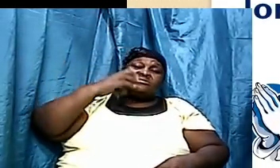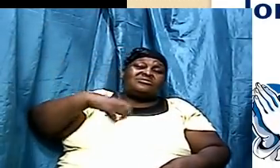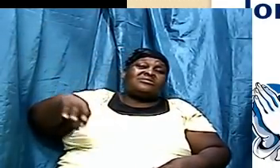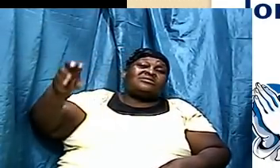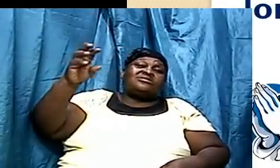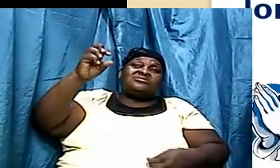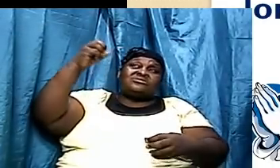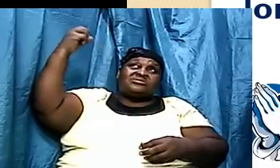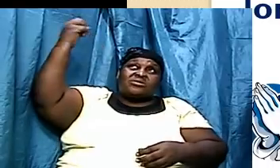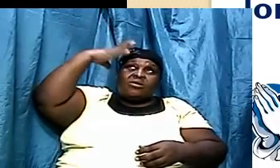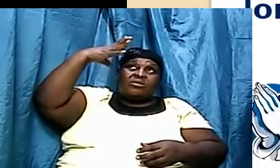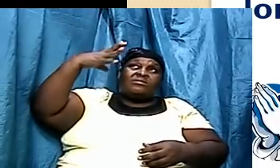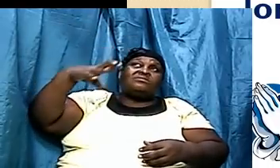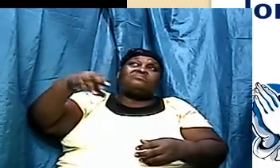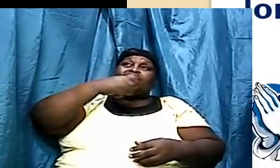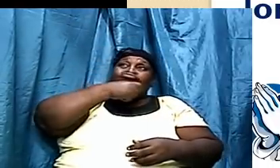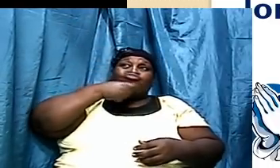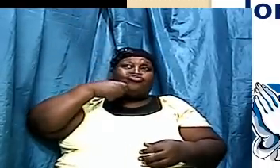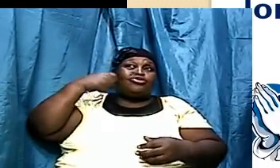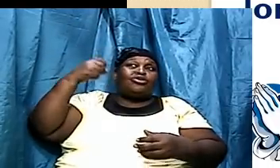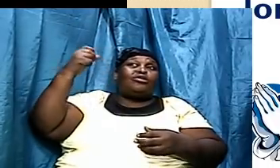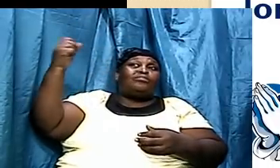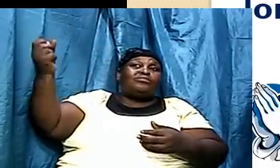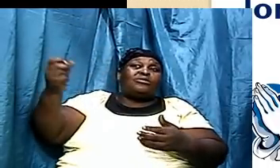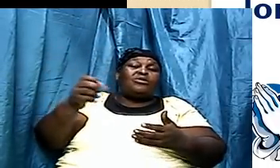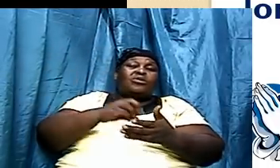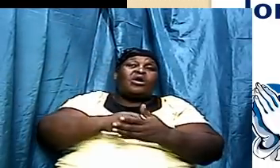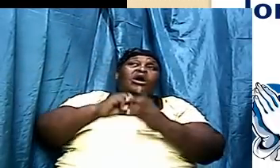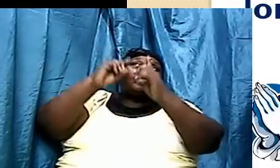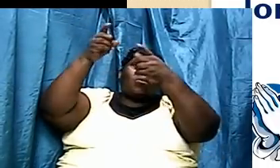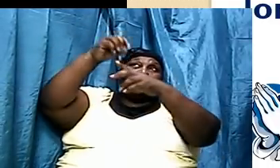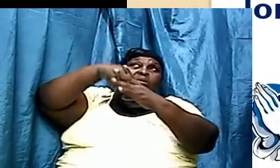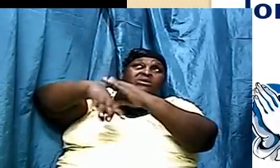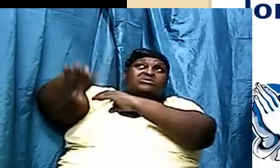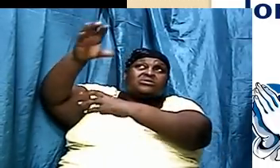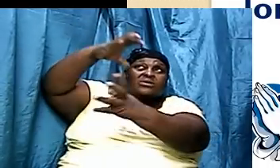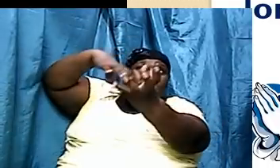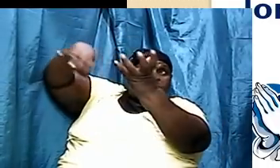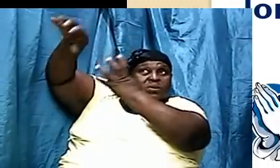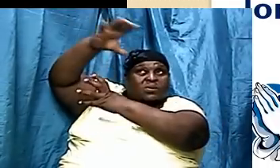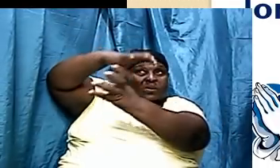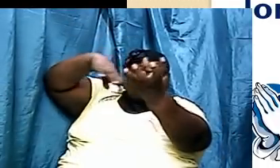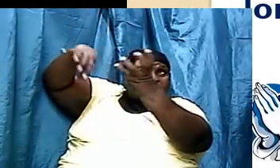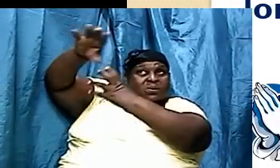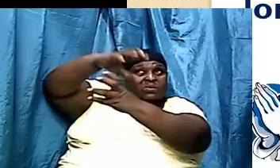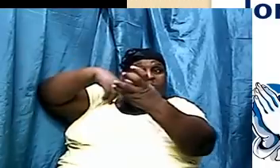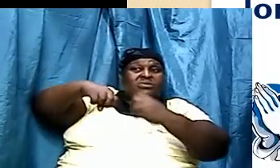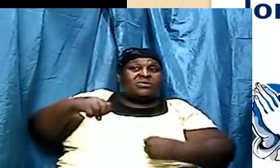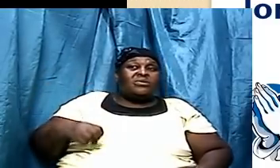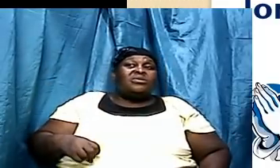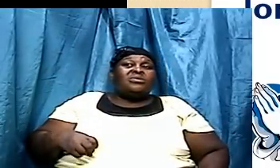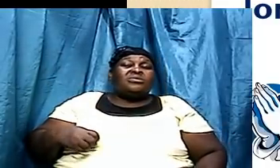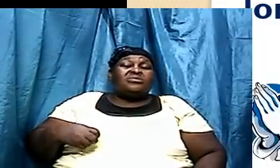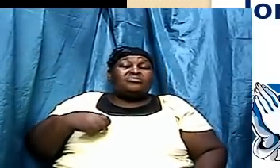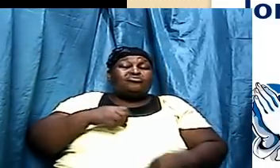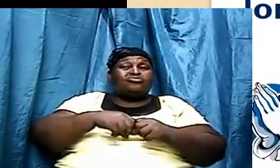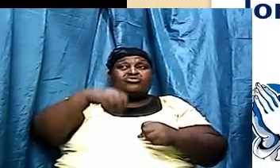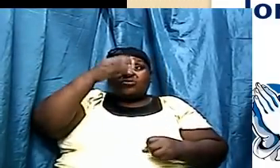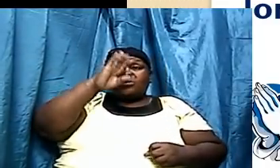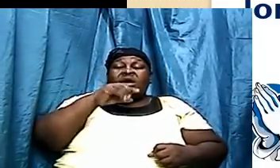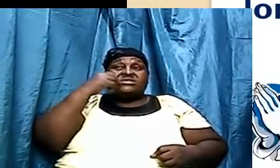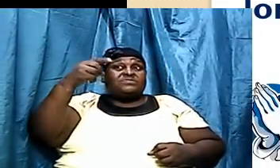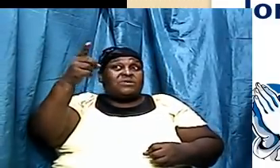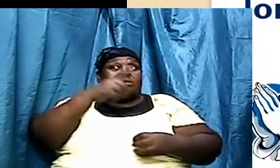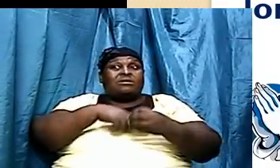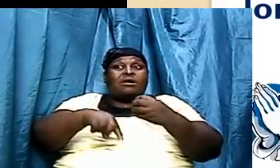evaporation it goes into the cloud so the bible taught this hydraulic cycle long before man even realized it